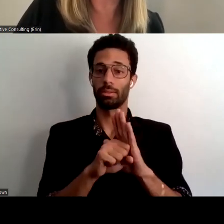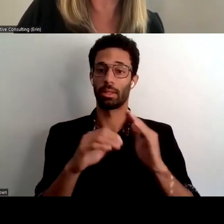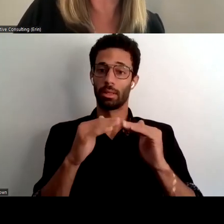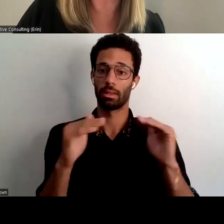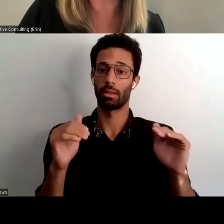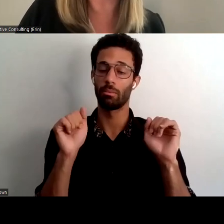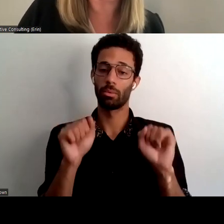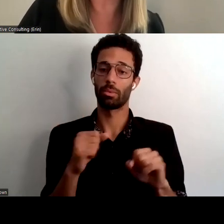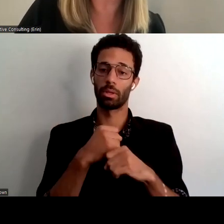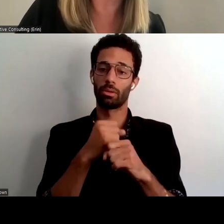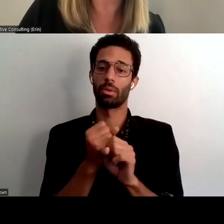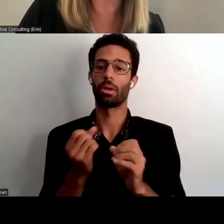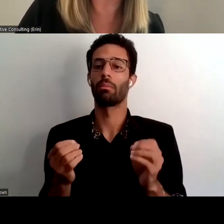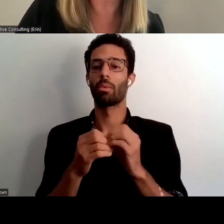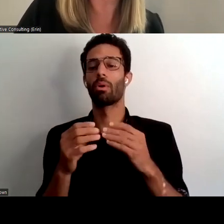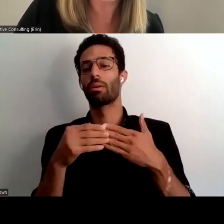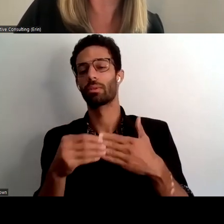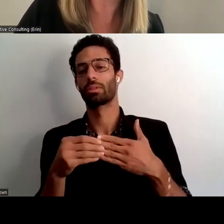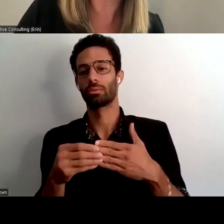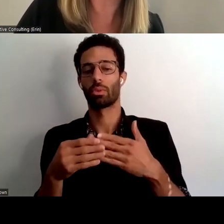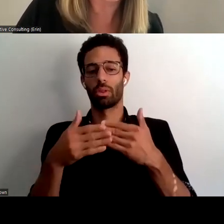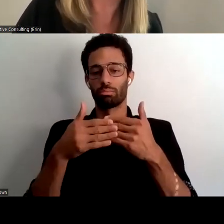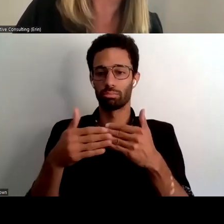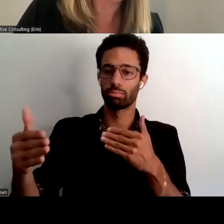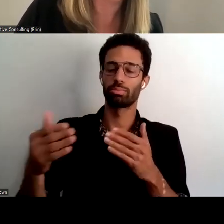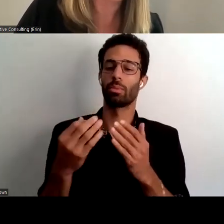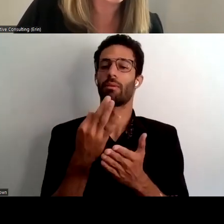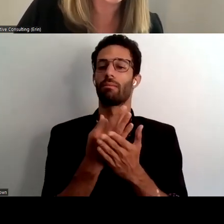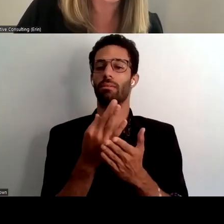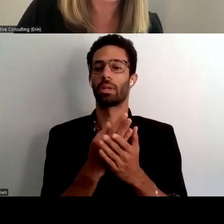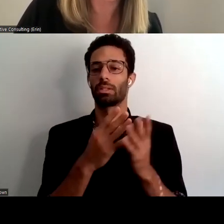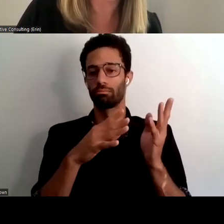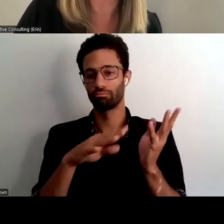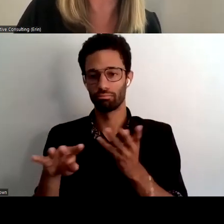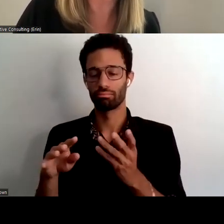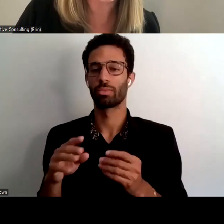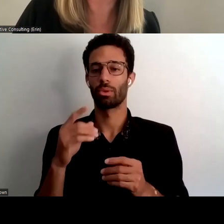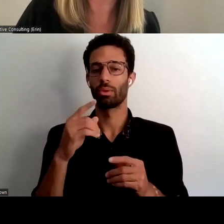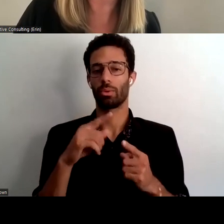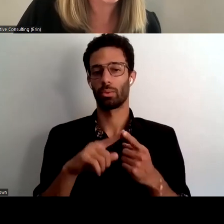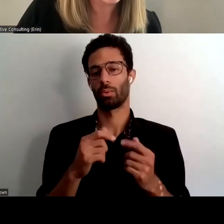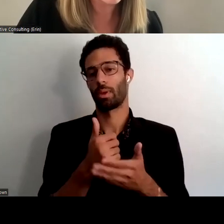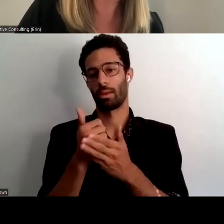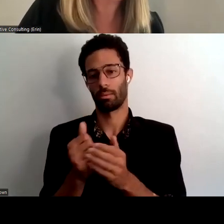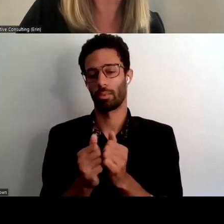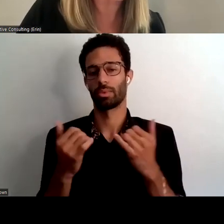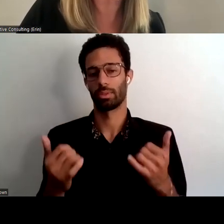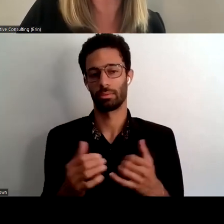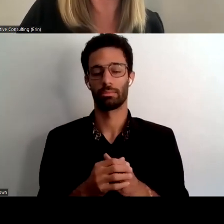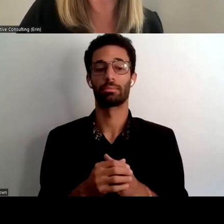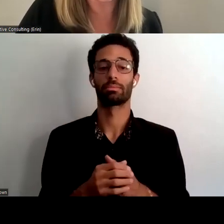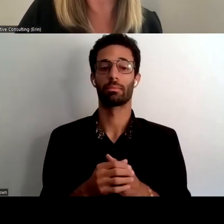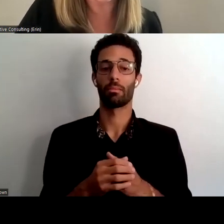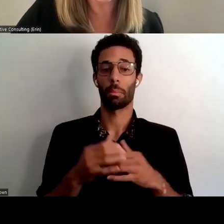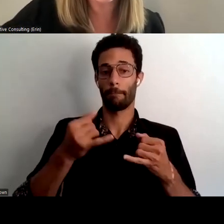more flexible long-term funding streams that would that would complement this and looking for opportunities there and then lastly